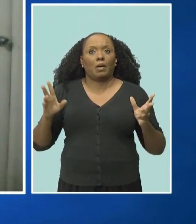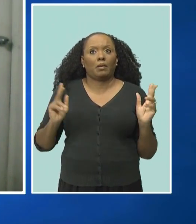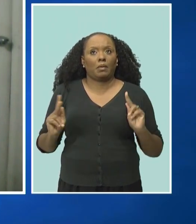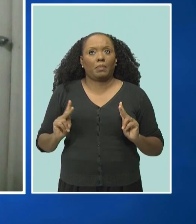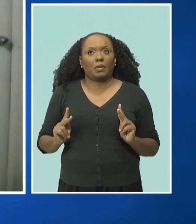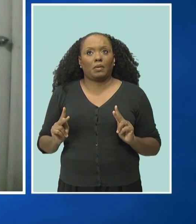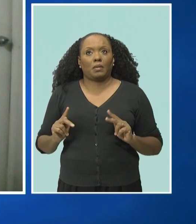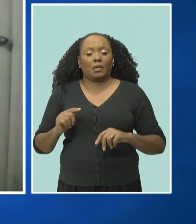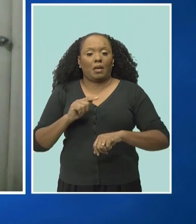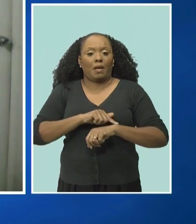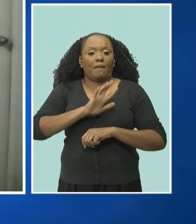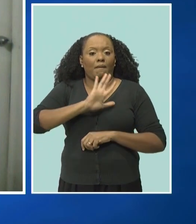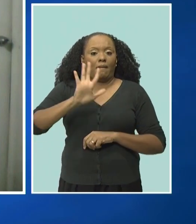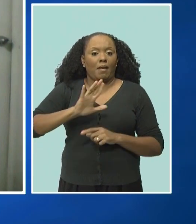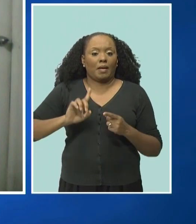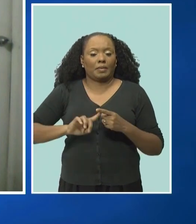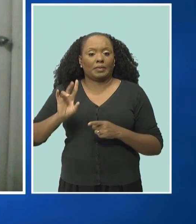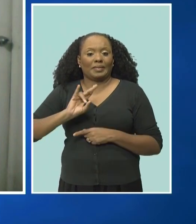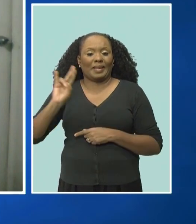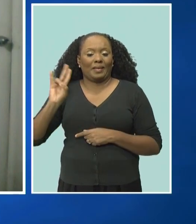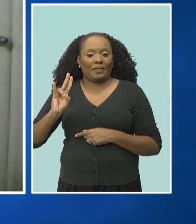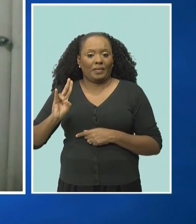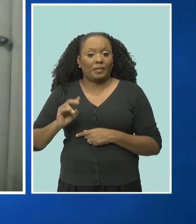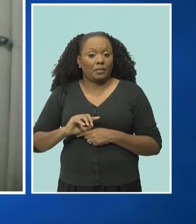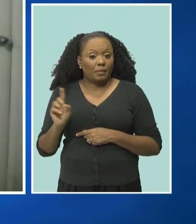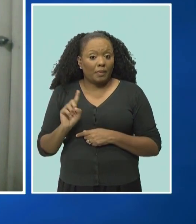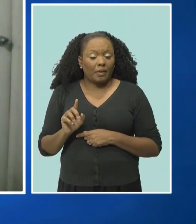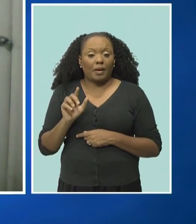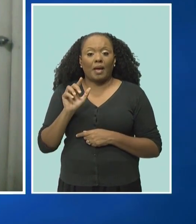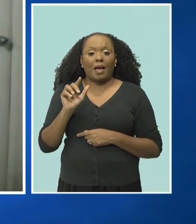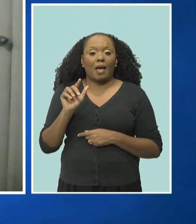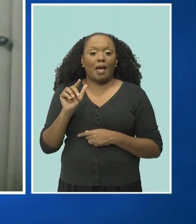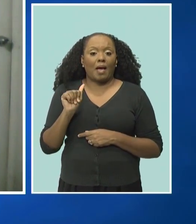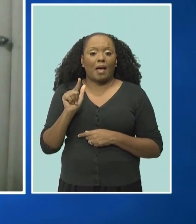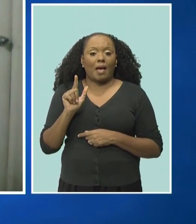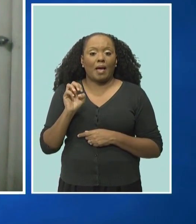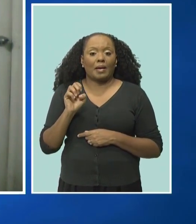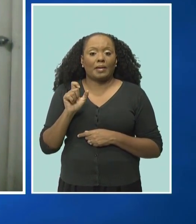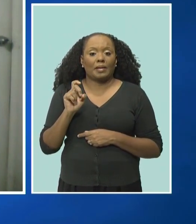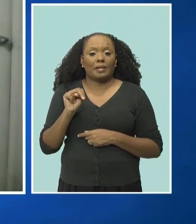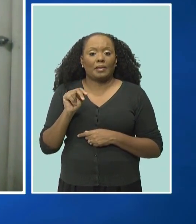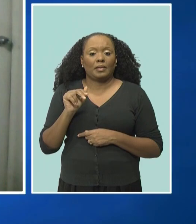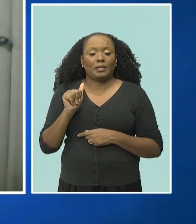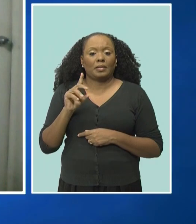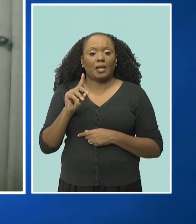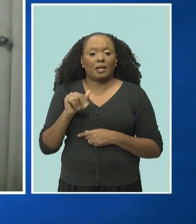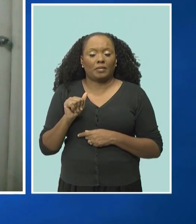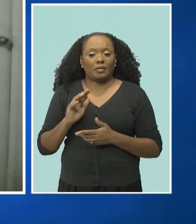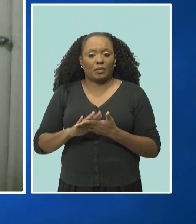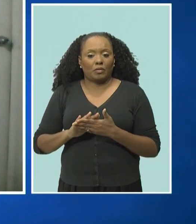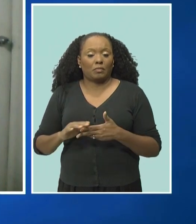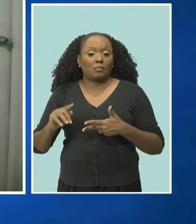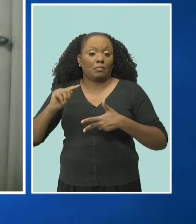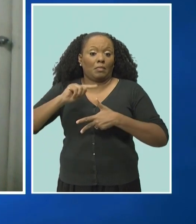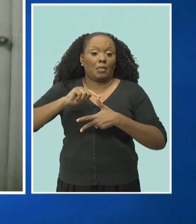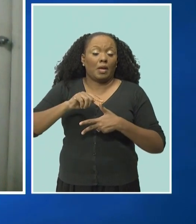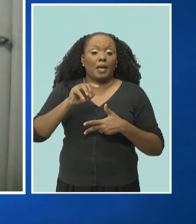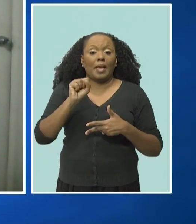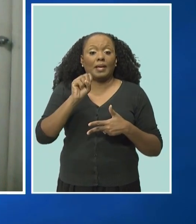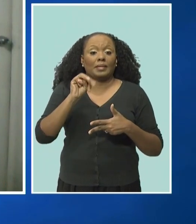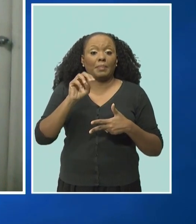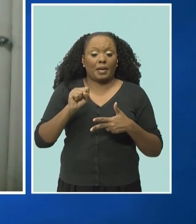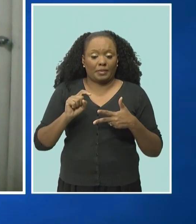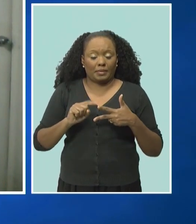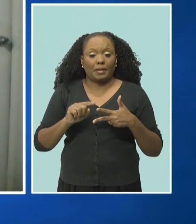to seven on Sunday evening at the Alexandra School. We're touching the various areas in Barbados. We did St. Michael's School before. We're doing